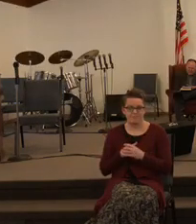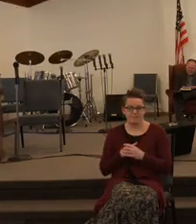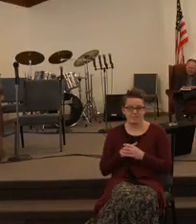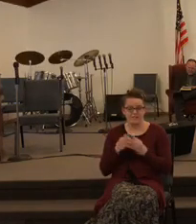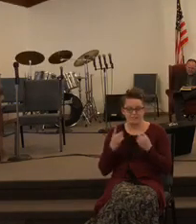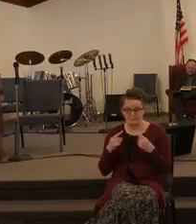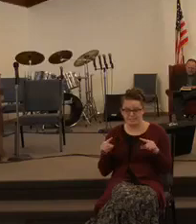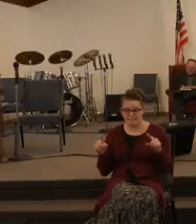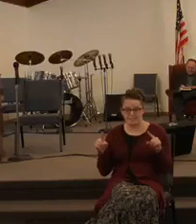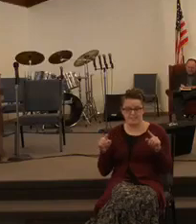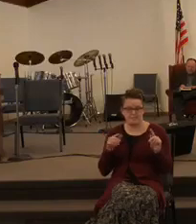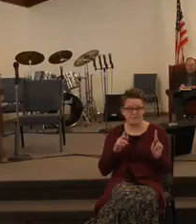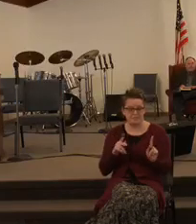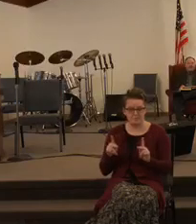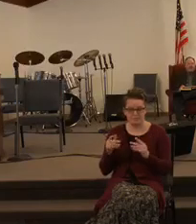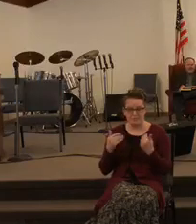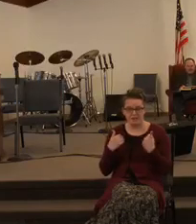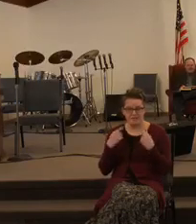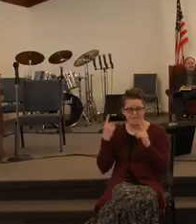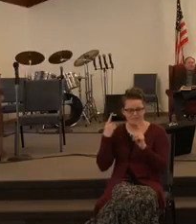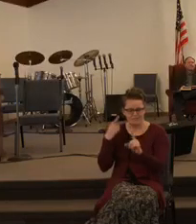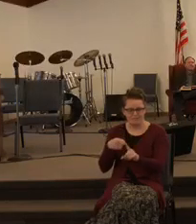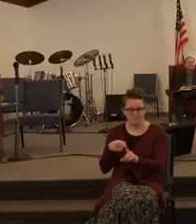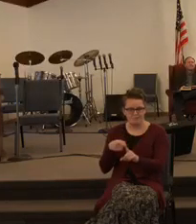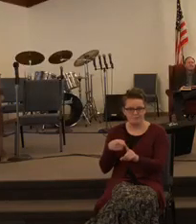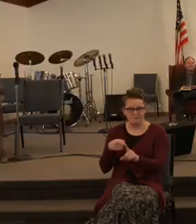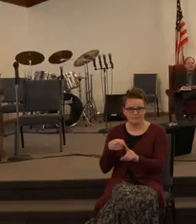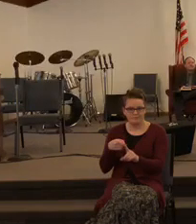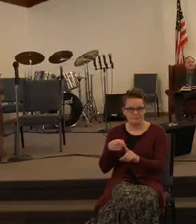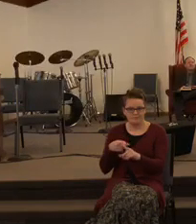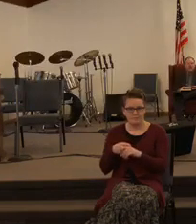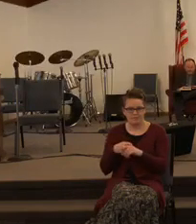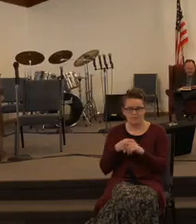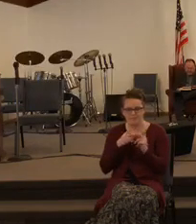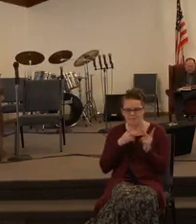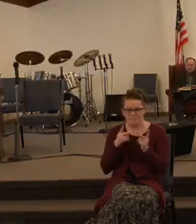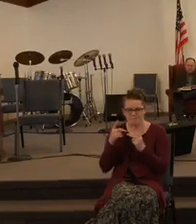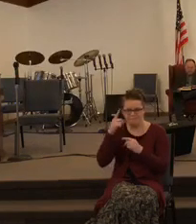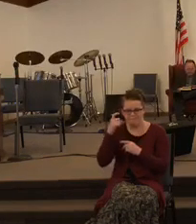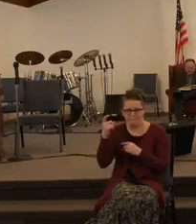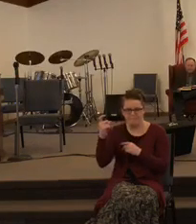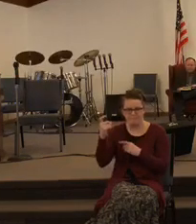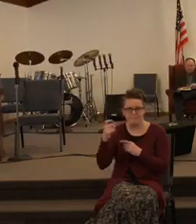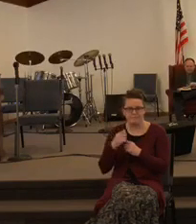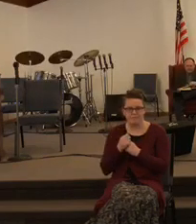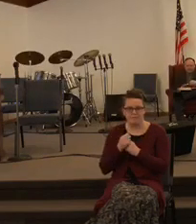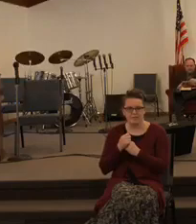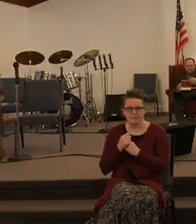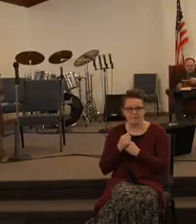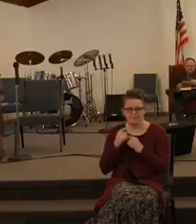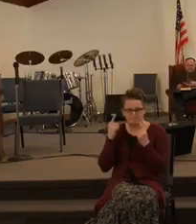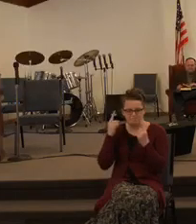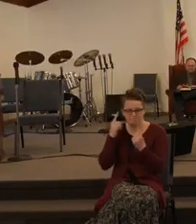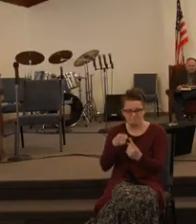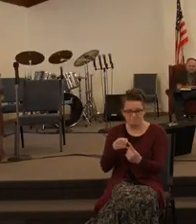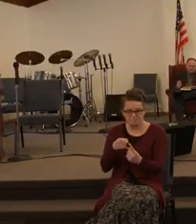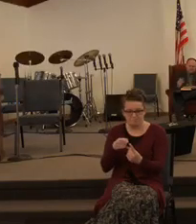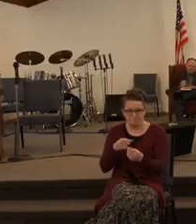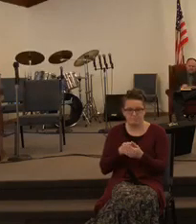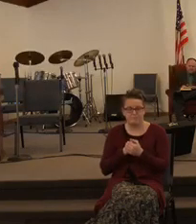Successful people have a goal or they have a vision that they have set their sights on. They